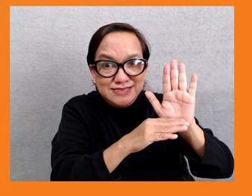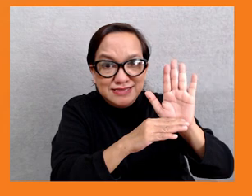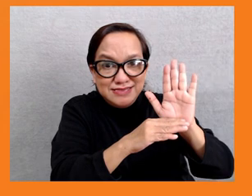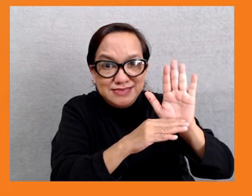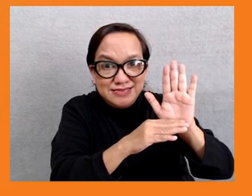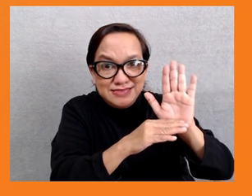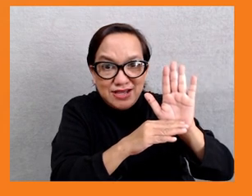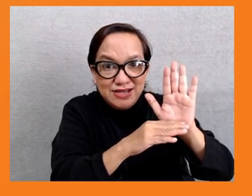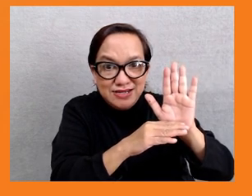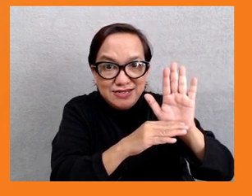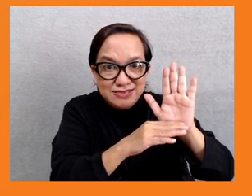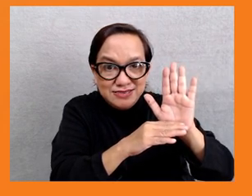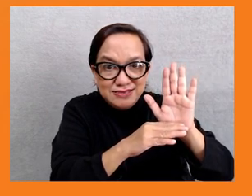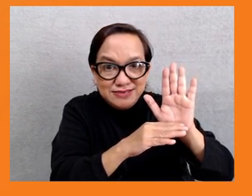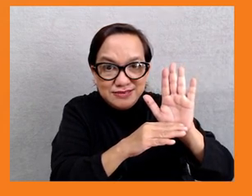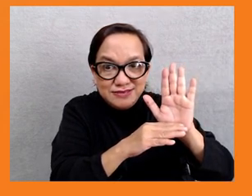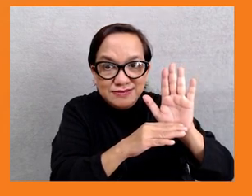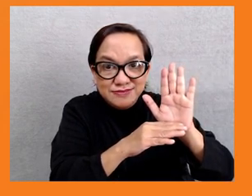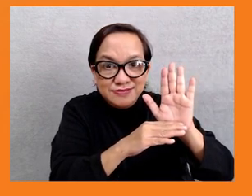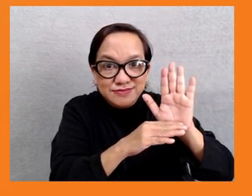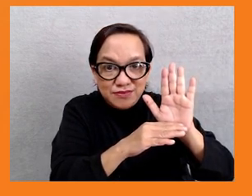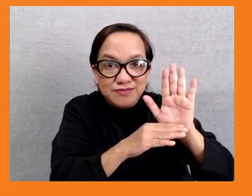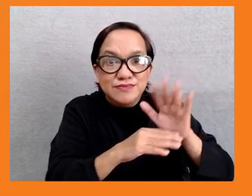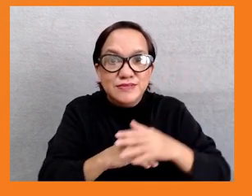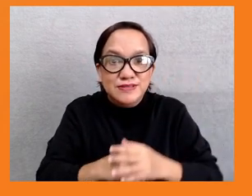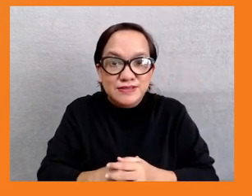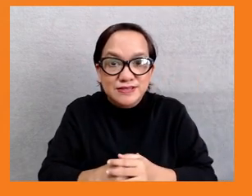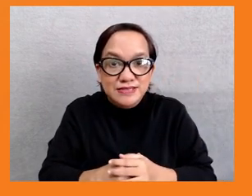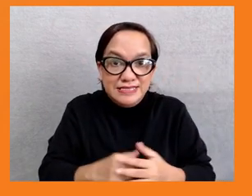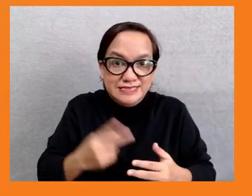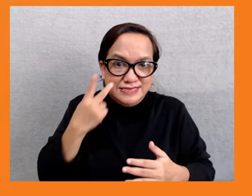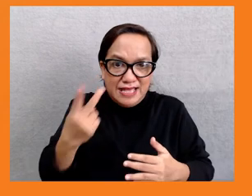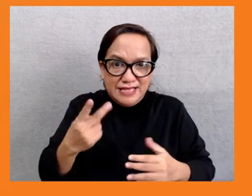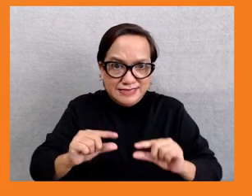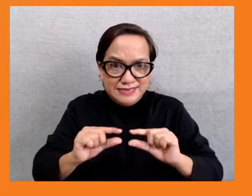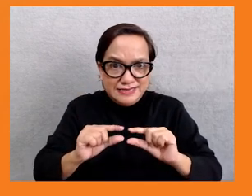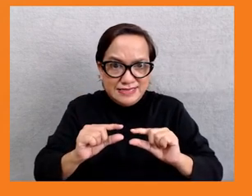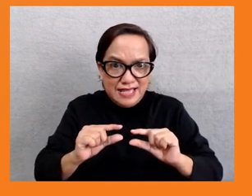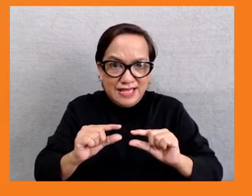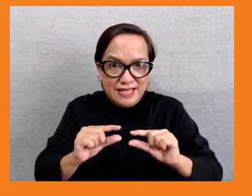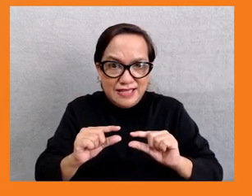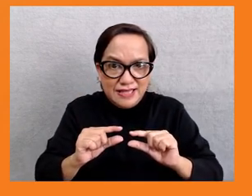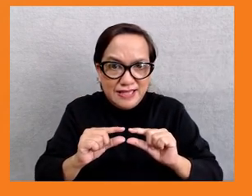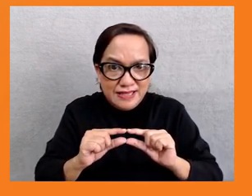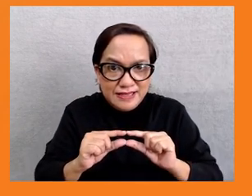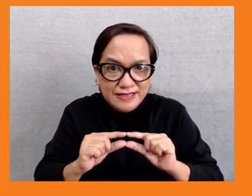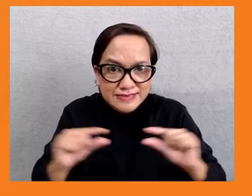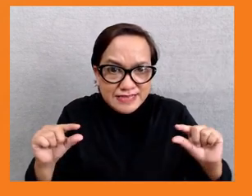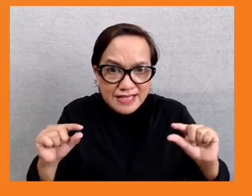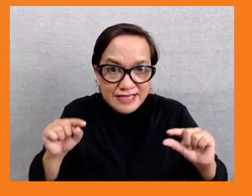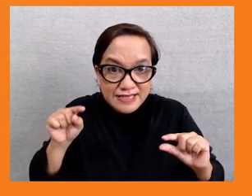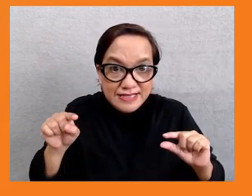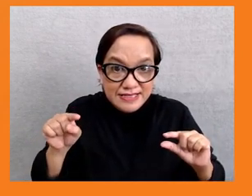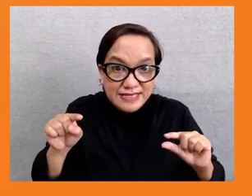countries, except the Maldives, are in the bottom third of the index and towards the end of the Asian list, which partly explains the inequality